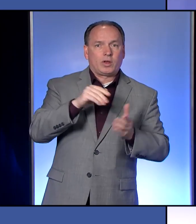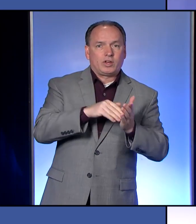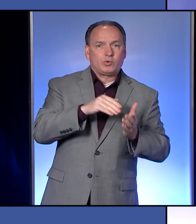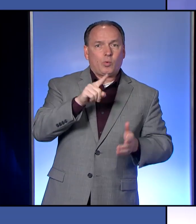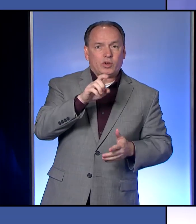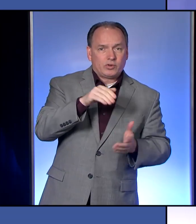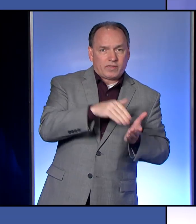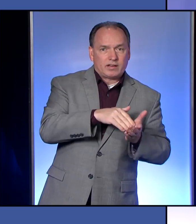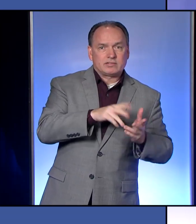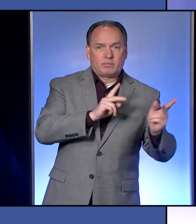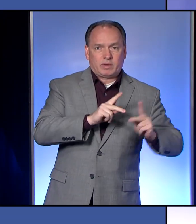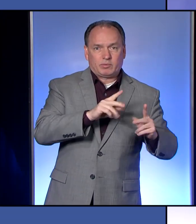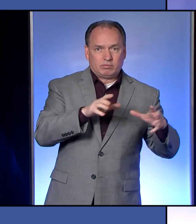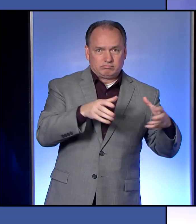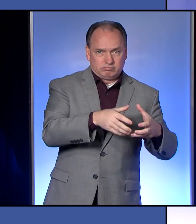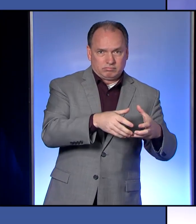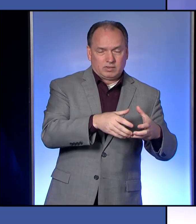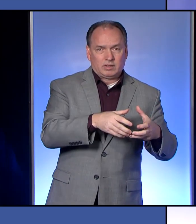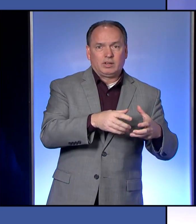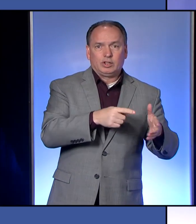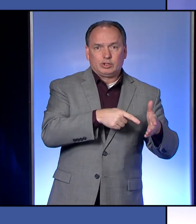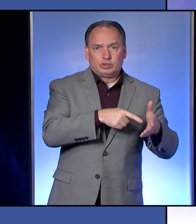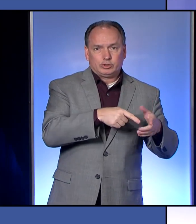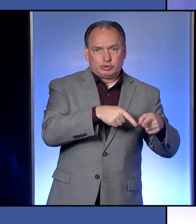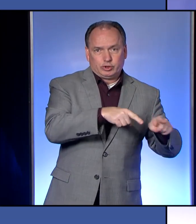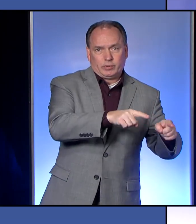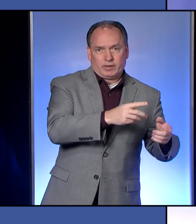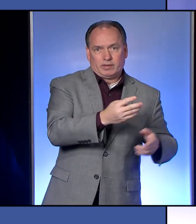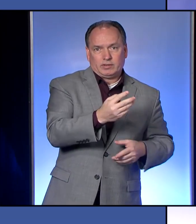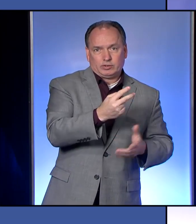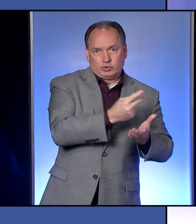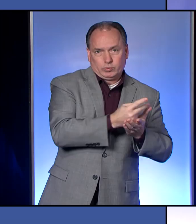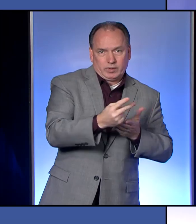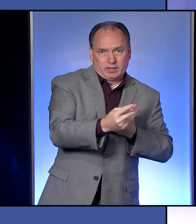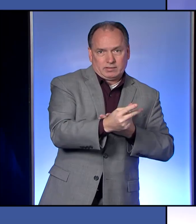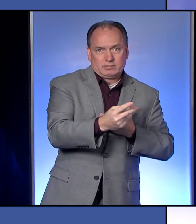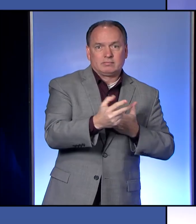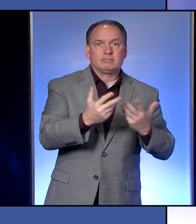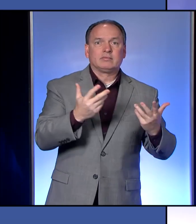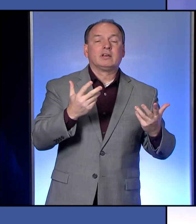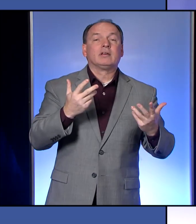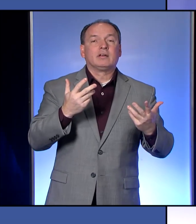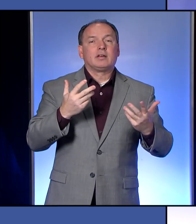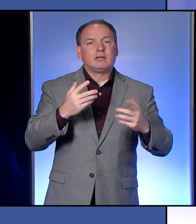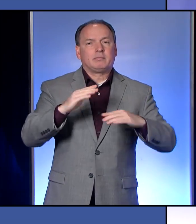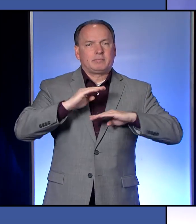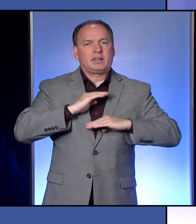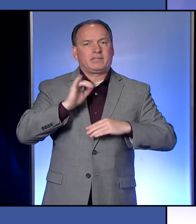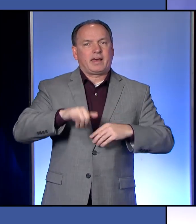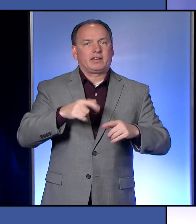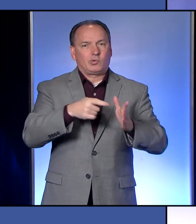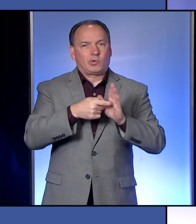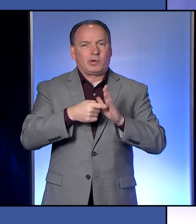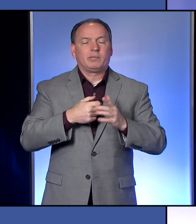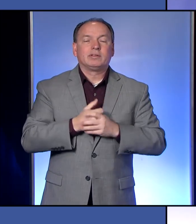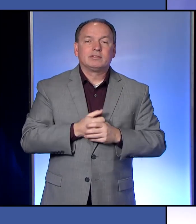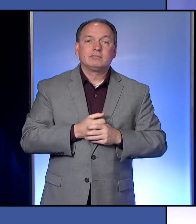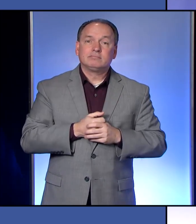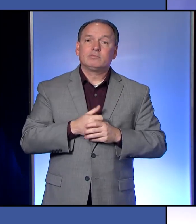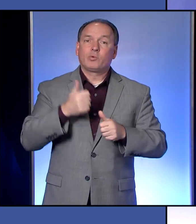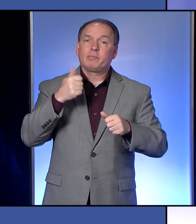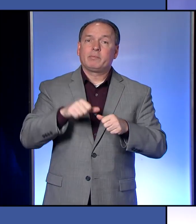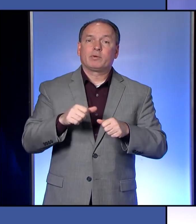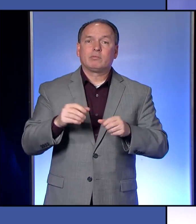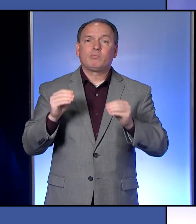a 14-day period meet that criteria. Keep in mind that when more businesses are